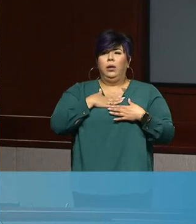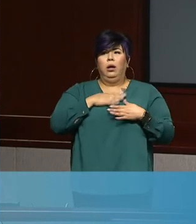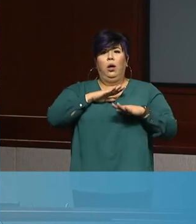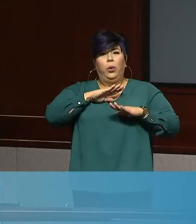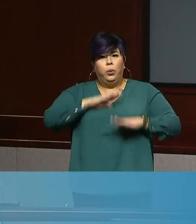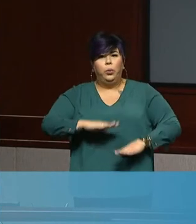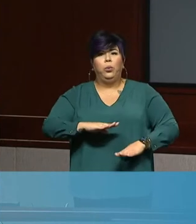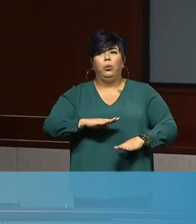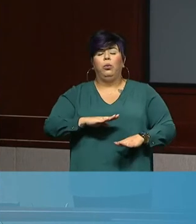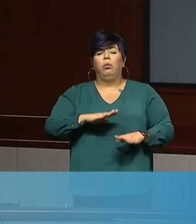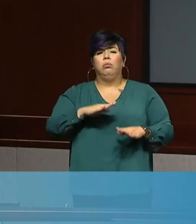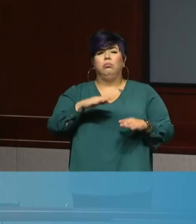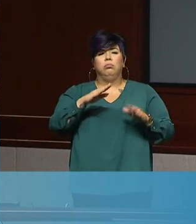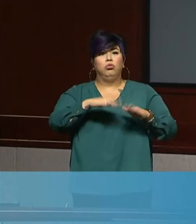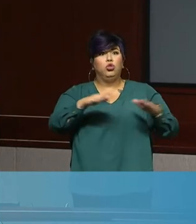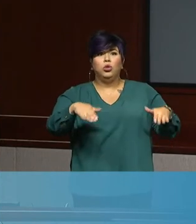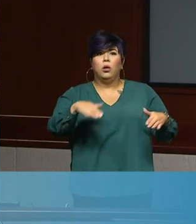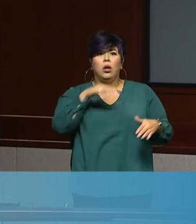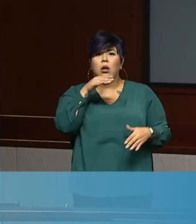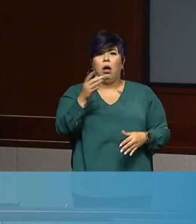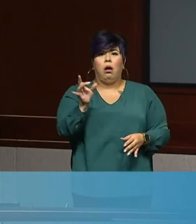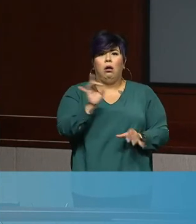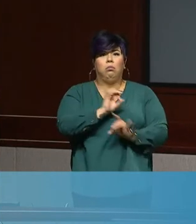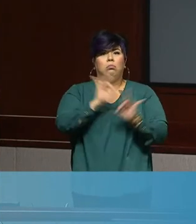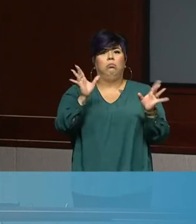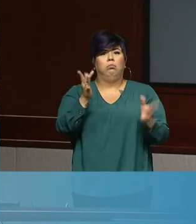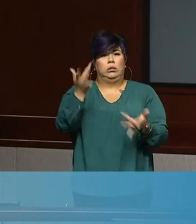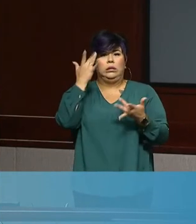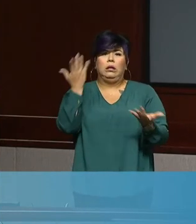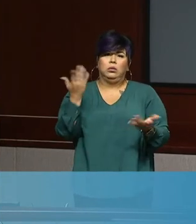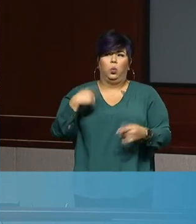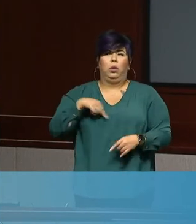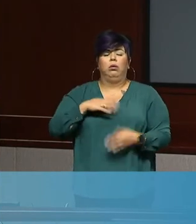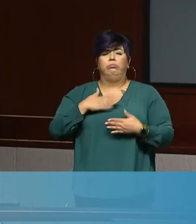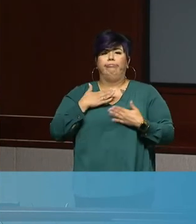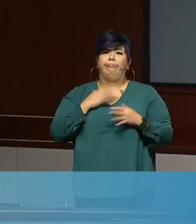um, uh, you know, large increase in, in children with COVID-19.